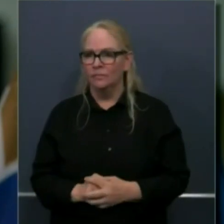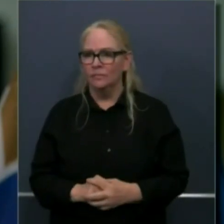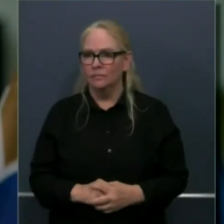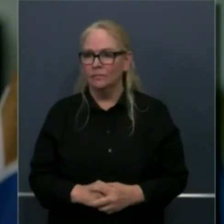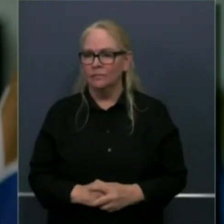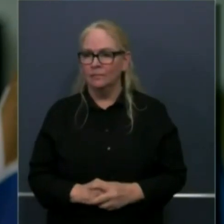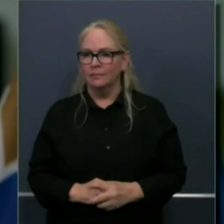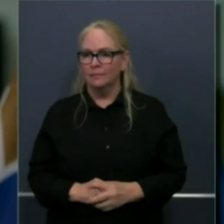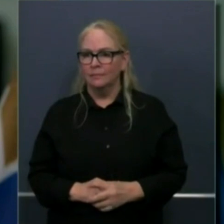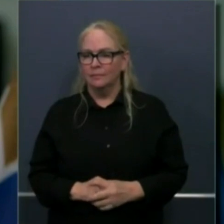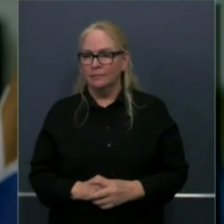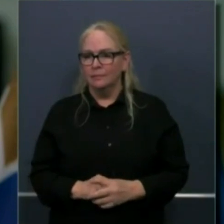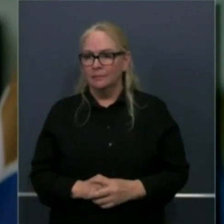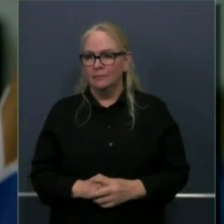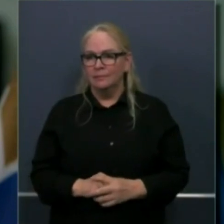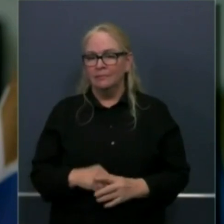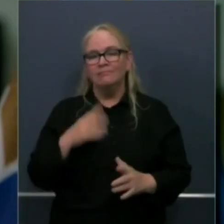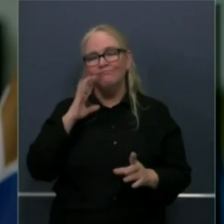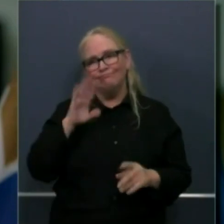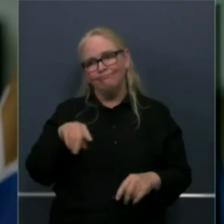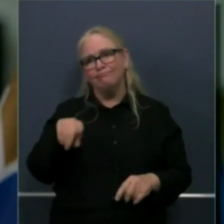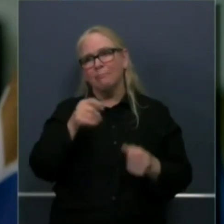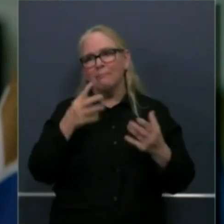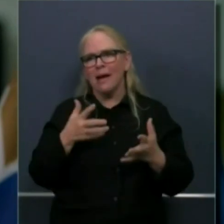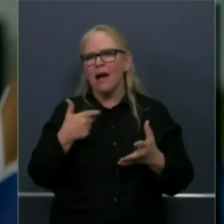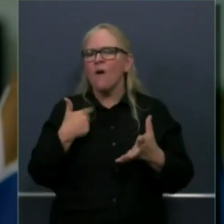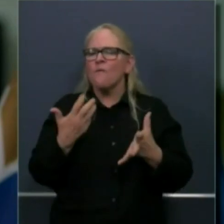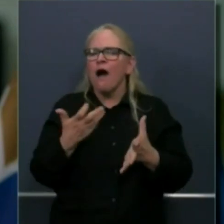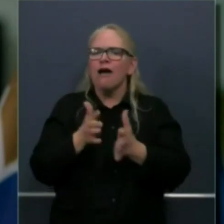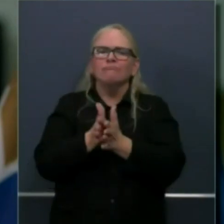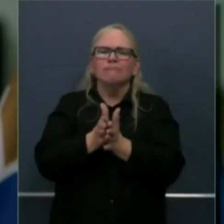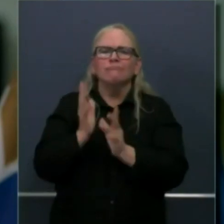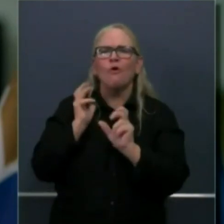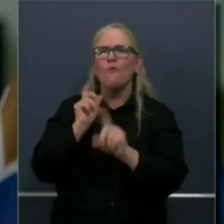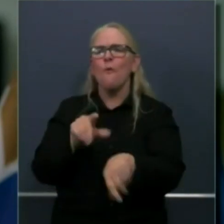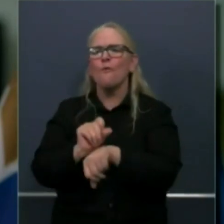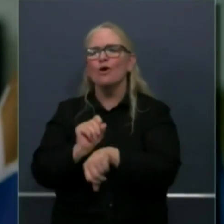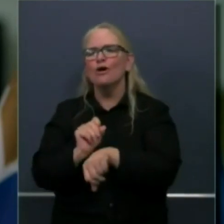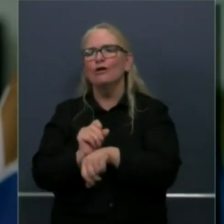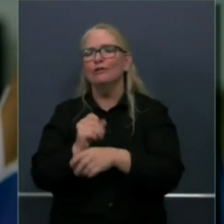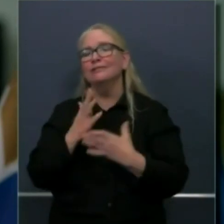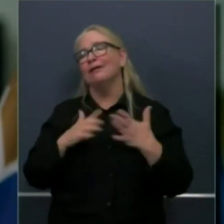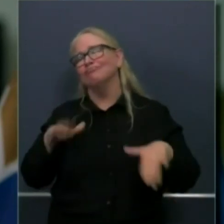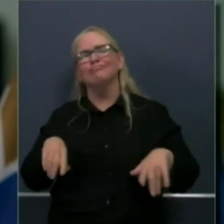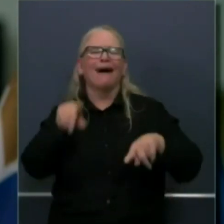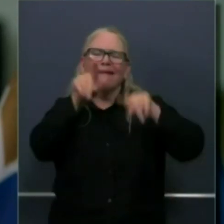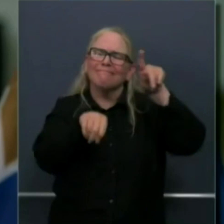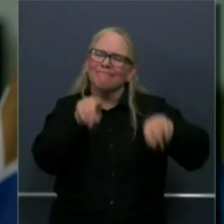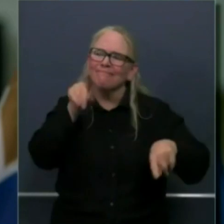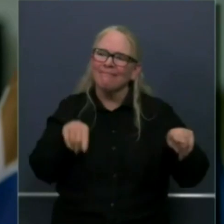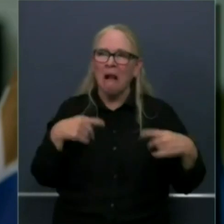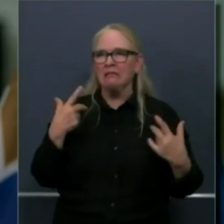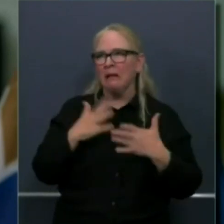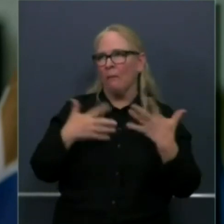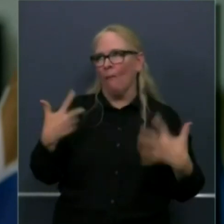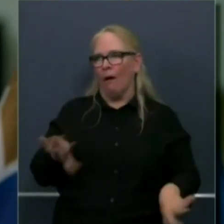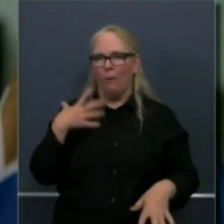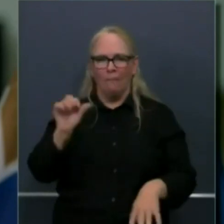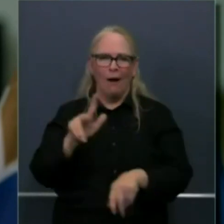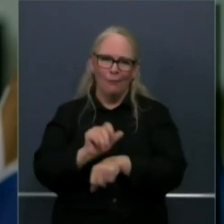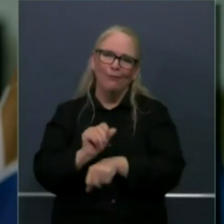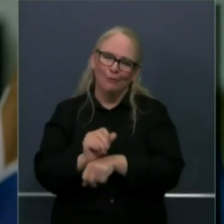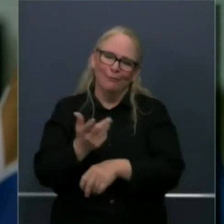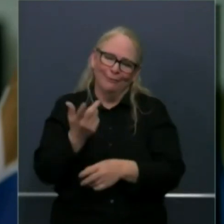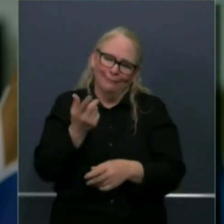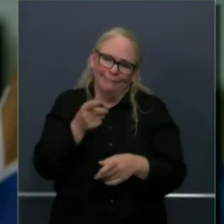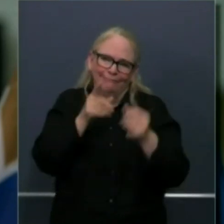You're not incorrect about some of the unemployment issues, but those are more temporary. And we are seeing, I think, a